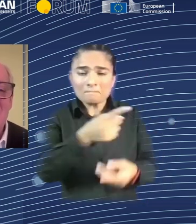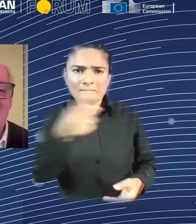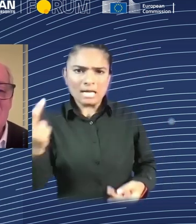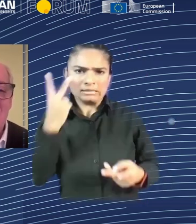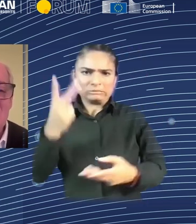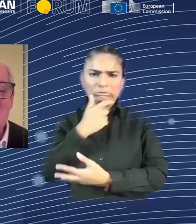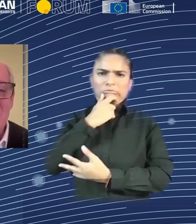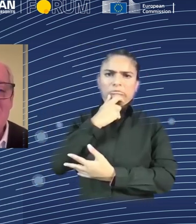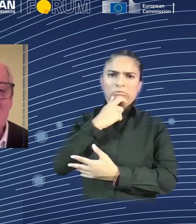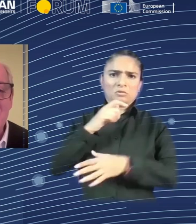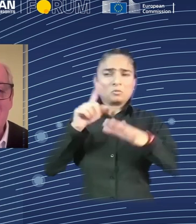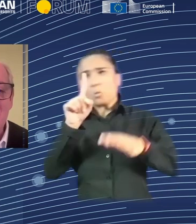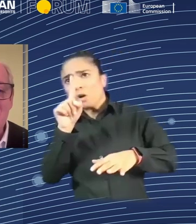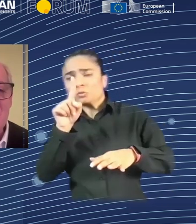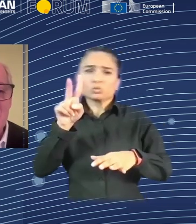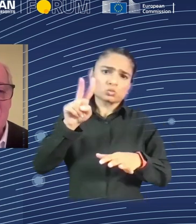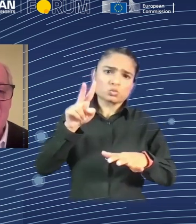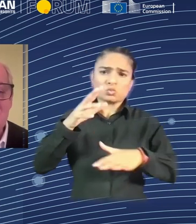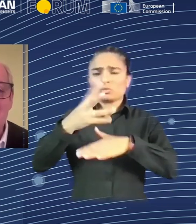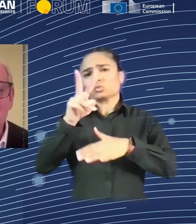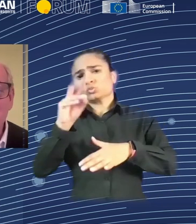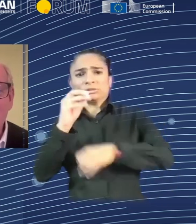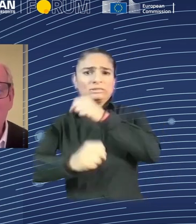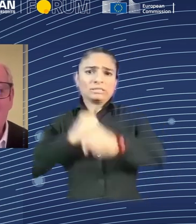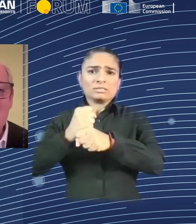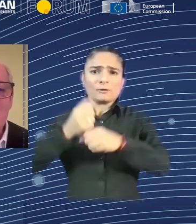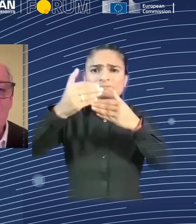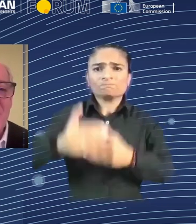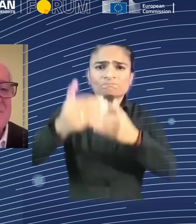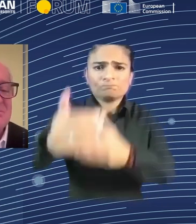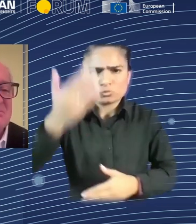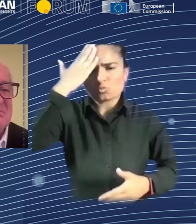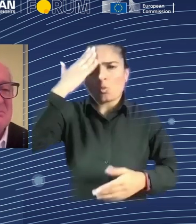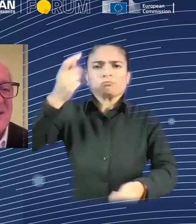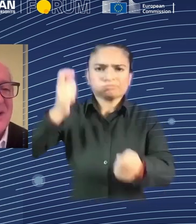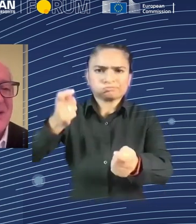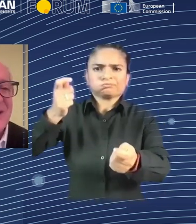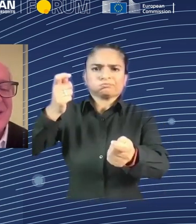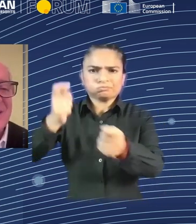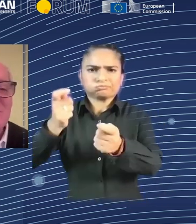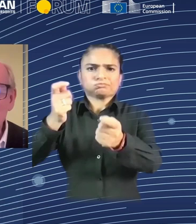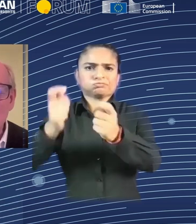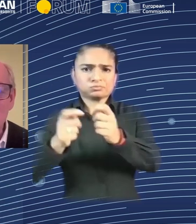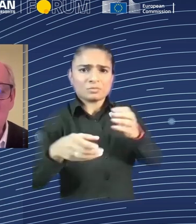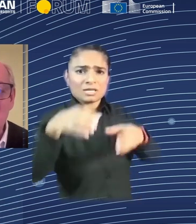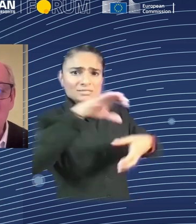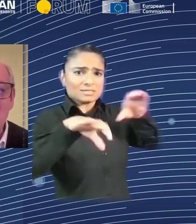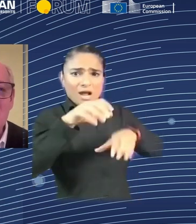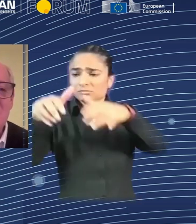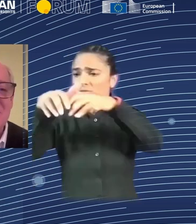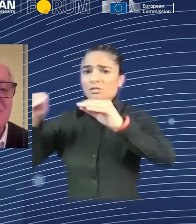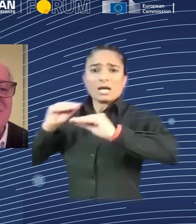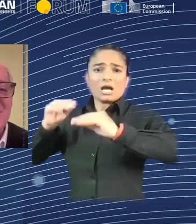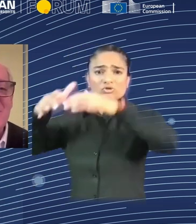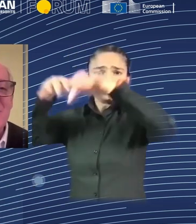science base and our education system. So with that, I think I will say thank you very